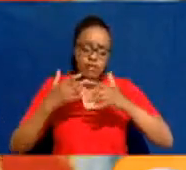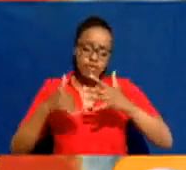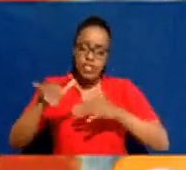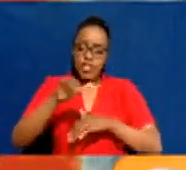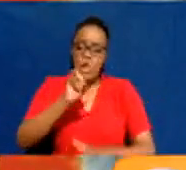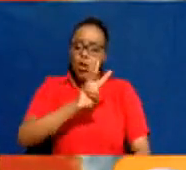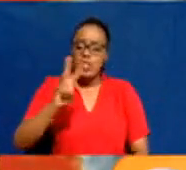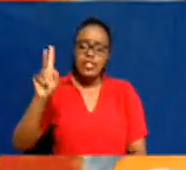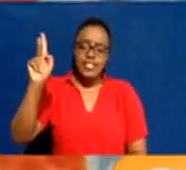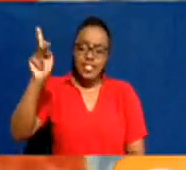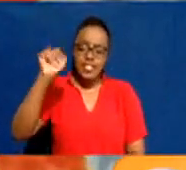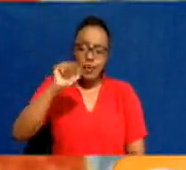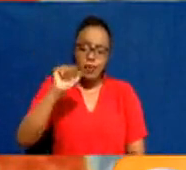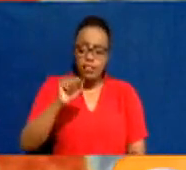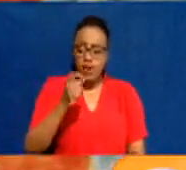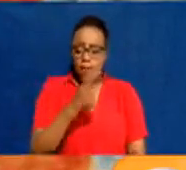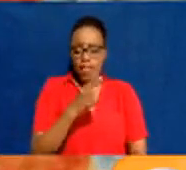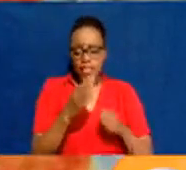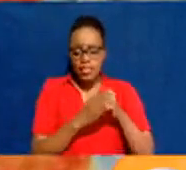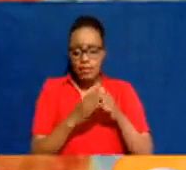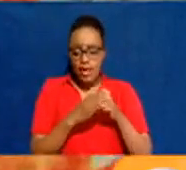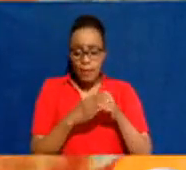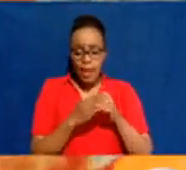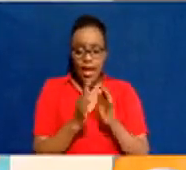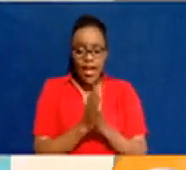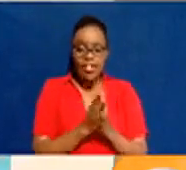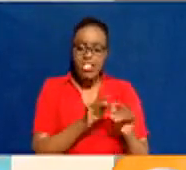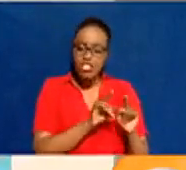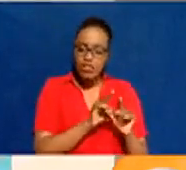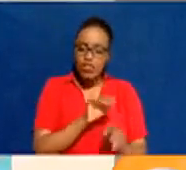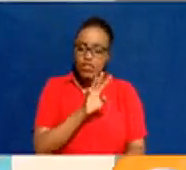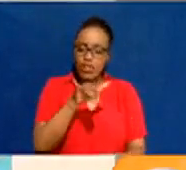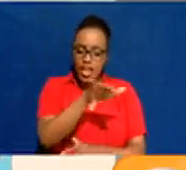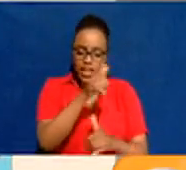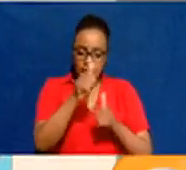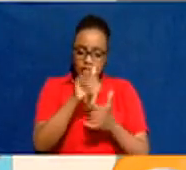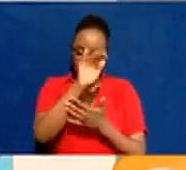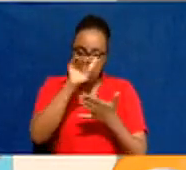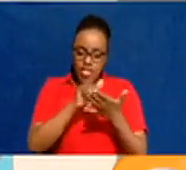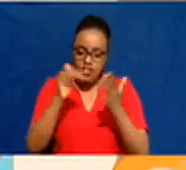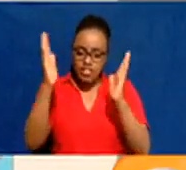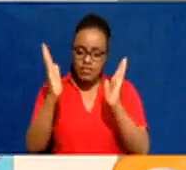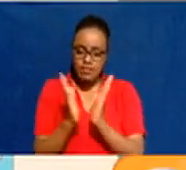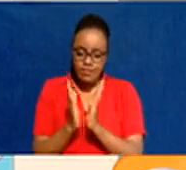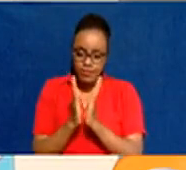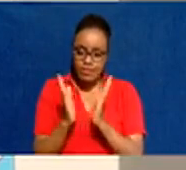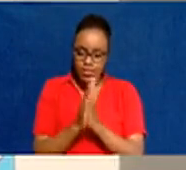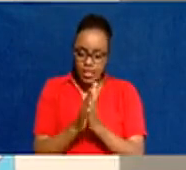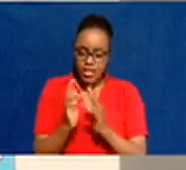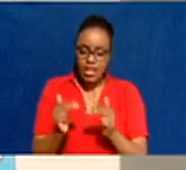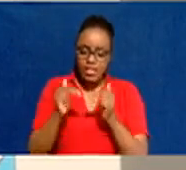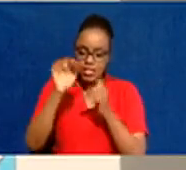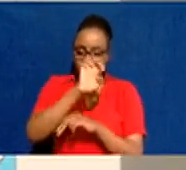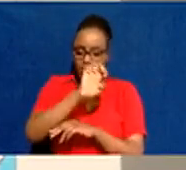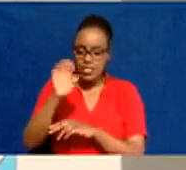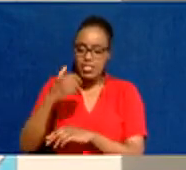of western Kenya from September and at least for areas in Central Rift Valley and the Highlands East, at